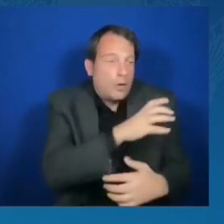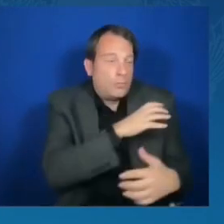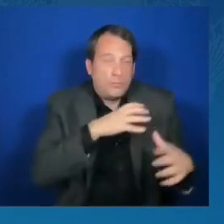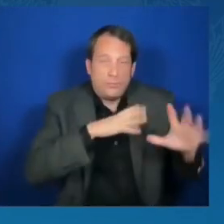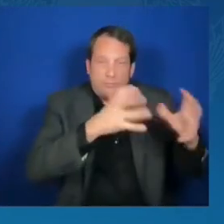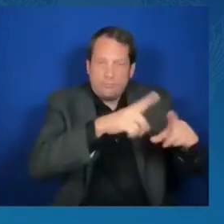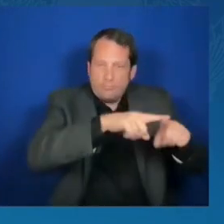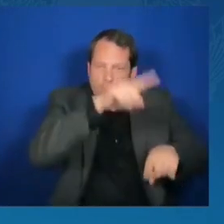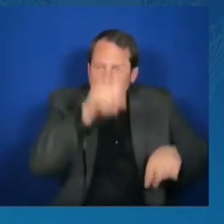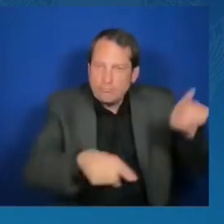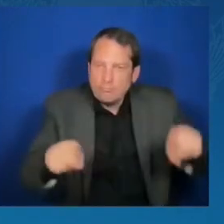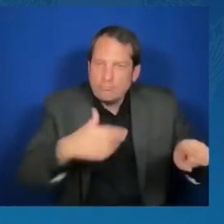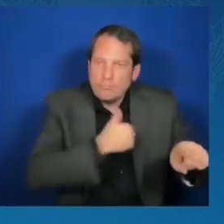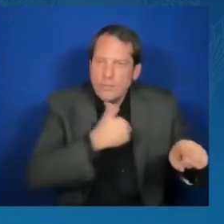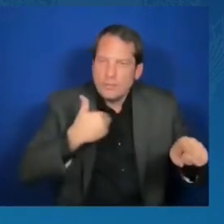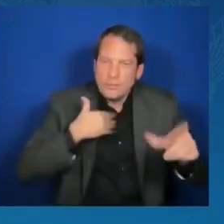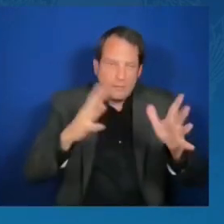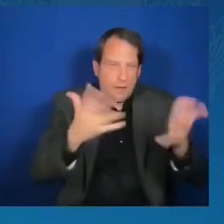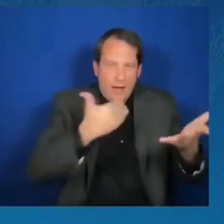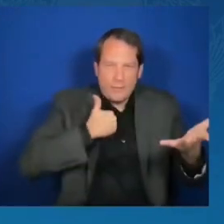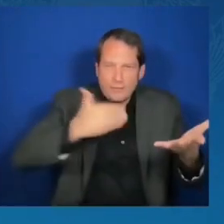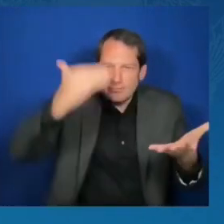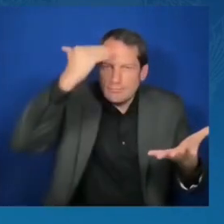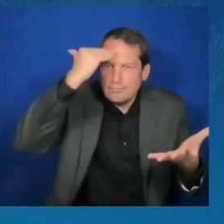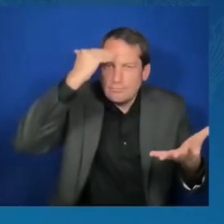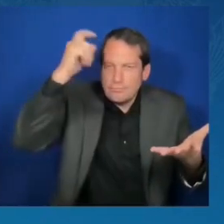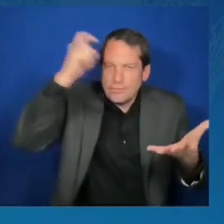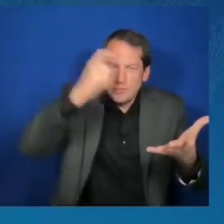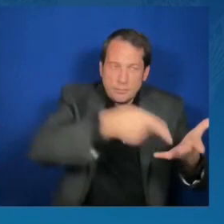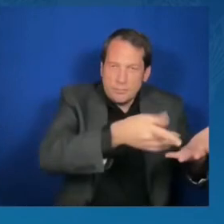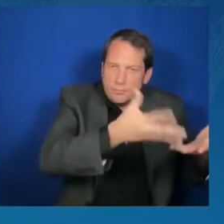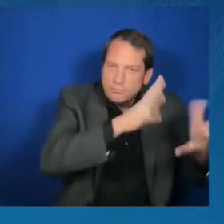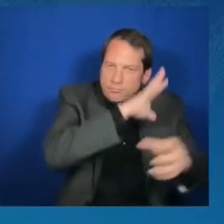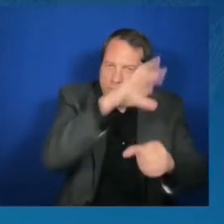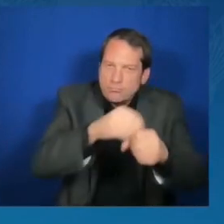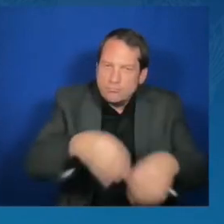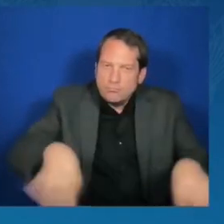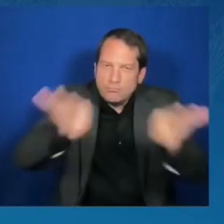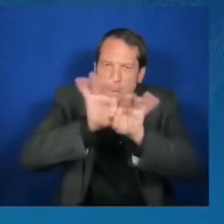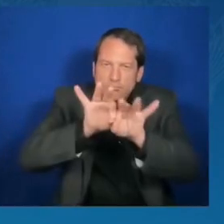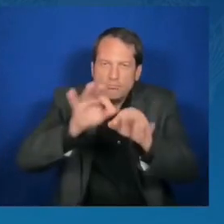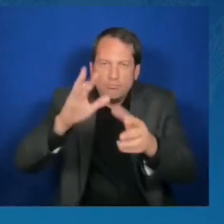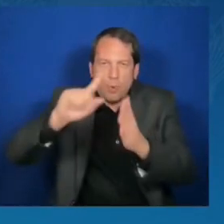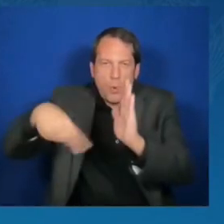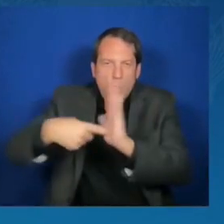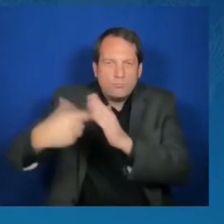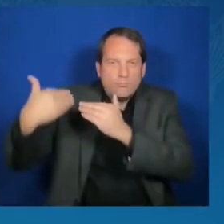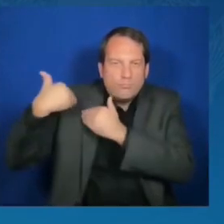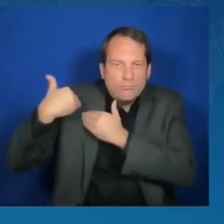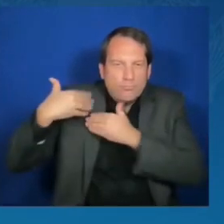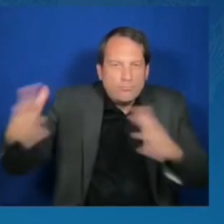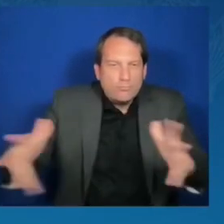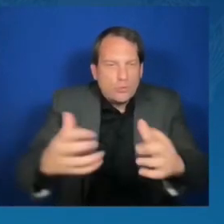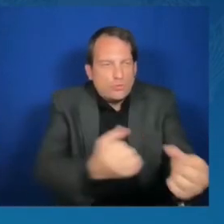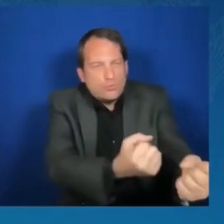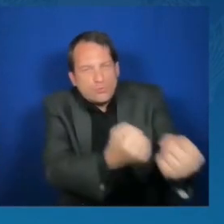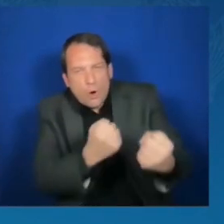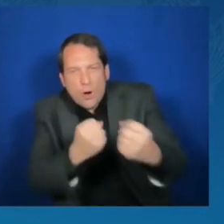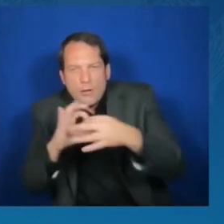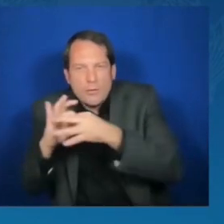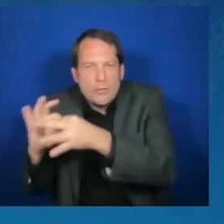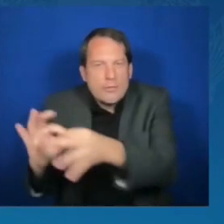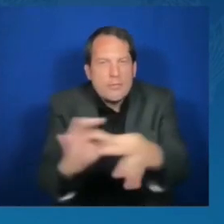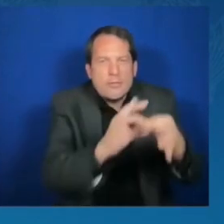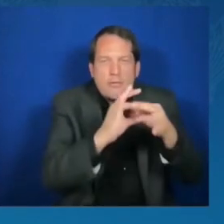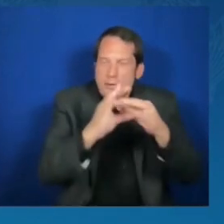potential of the African diaspora to offer tangible avenues for cooperation. It is my distinct honor to now call this meeting to